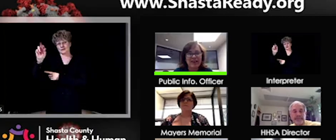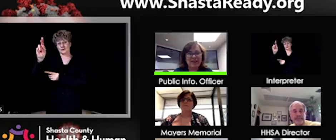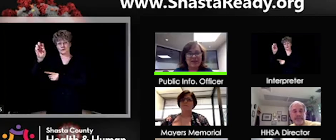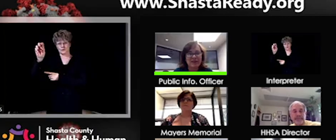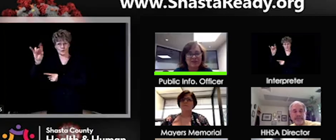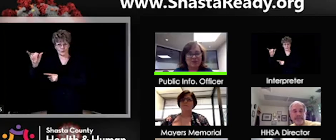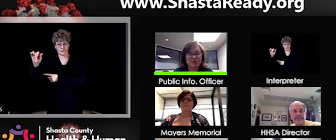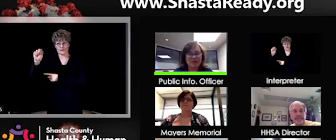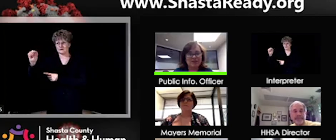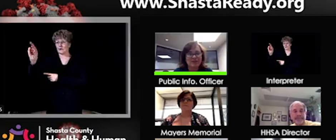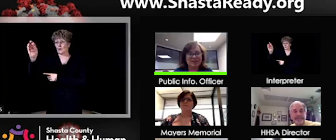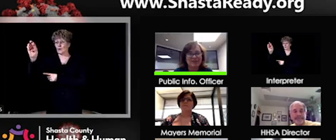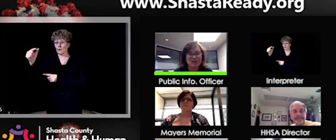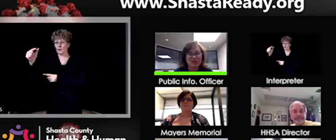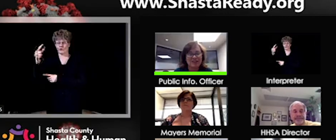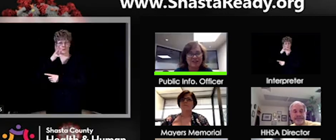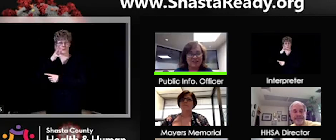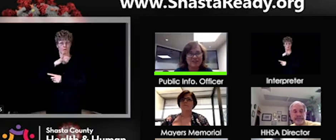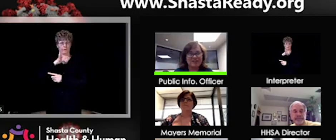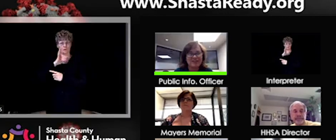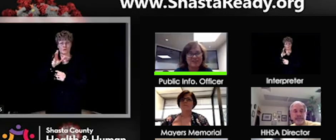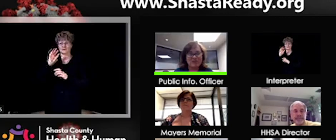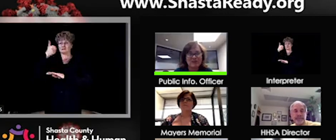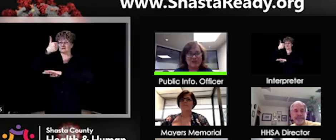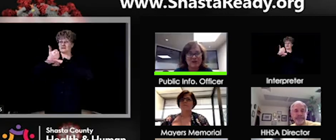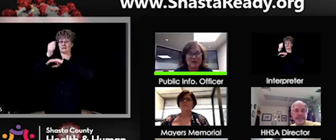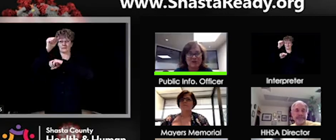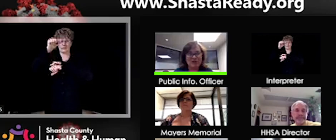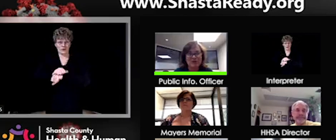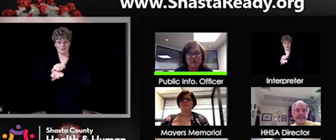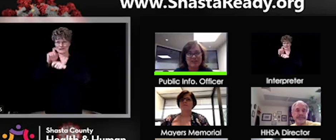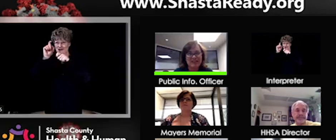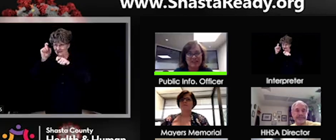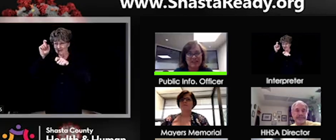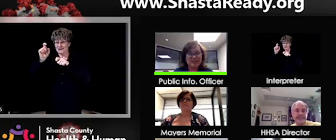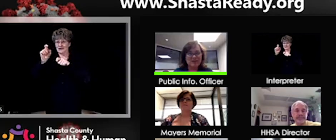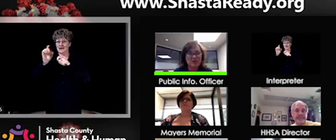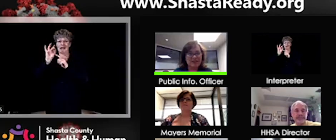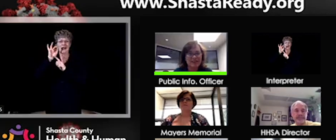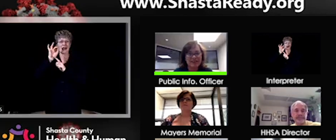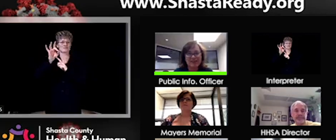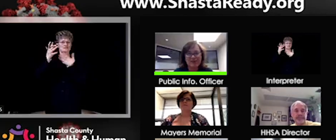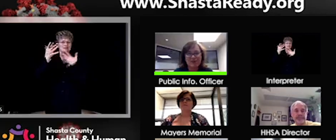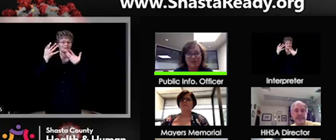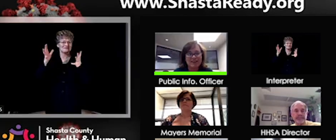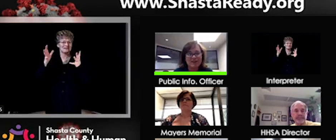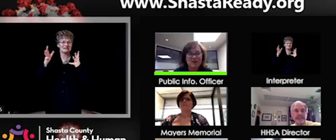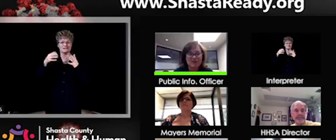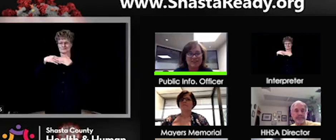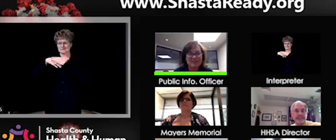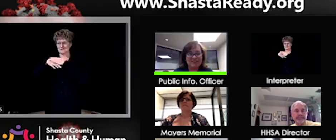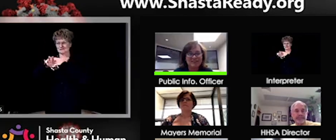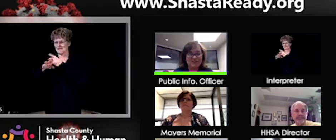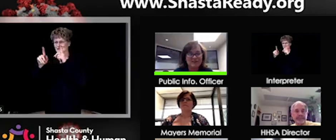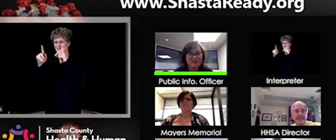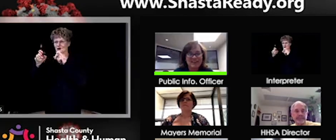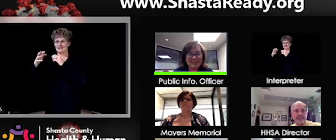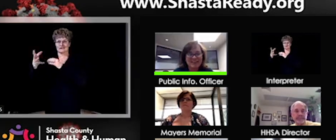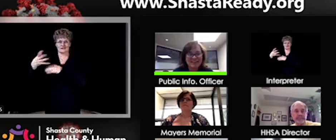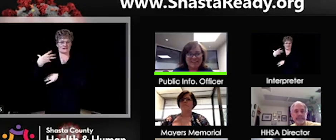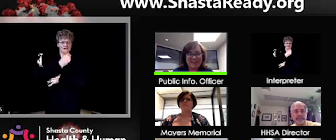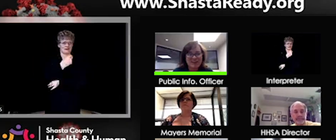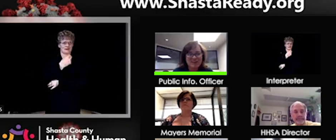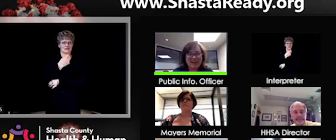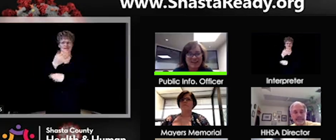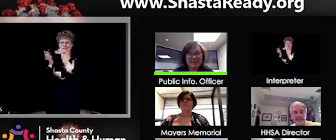prior day. It took her eight minutes from the time that she got there to the time that she was in her car going home. So it's easy. It's quick. It's free. What's not to love?